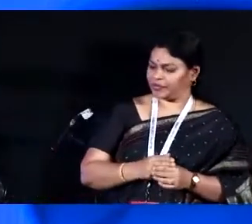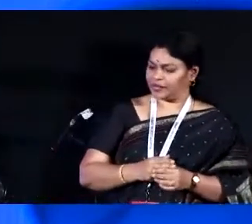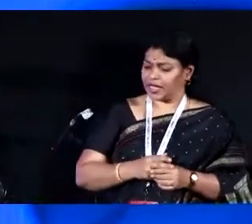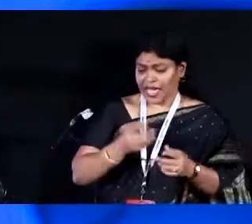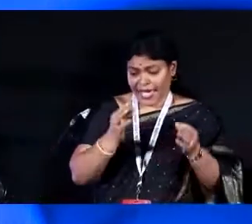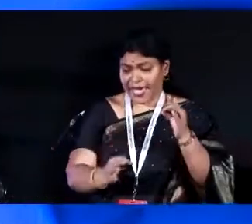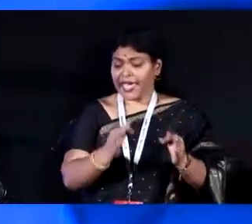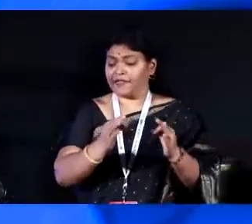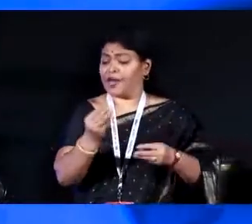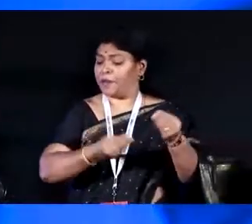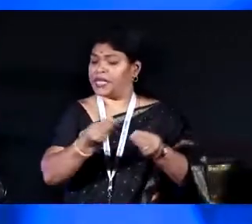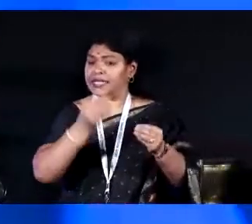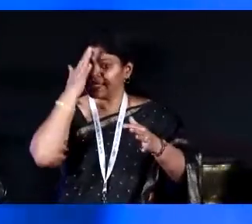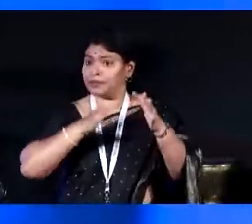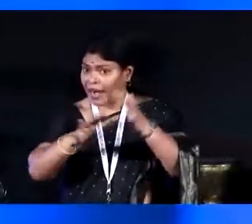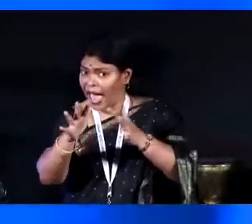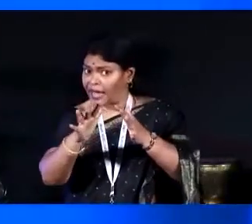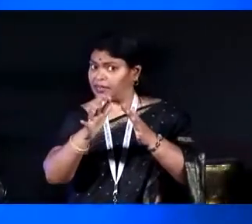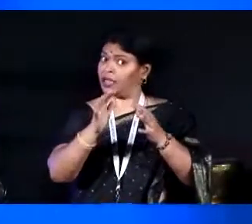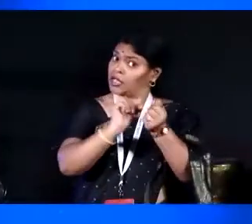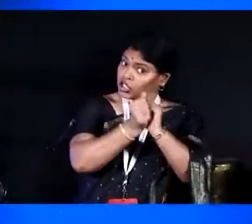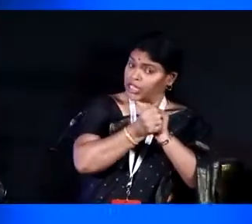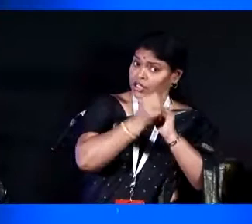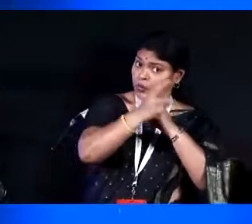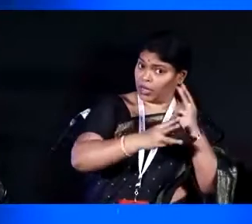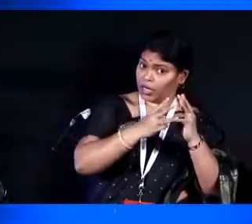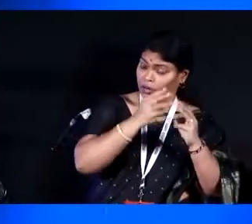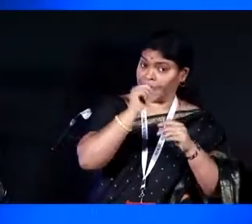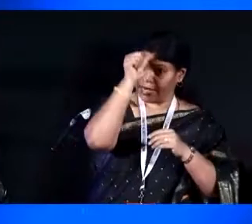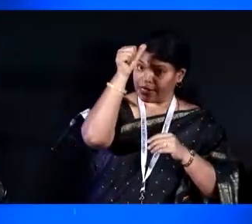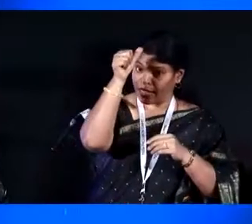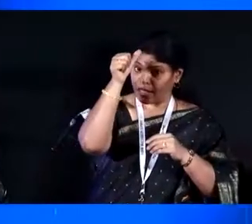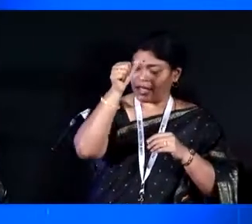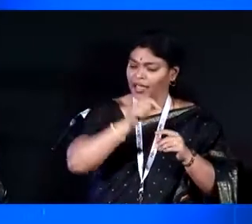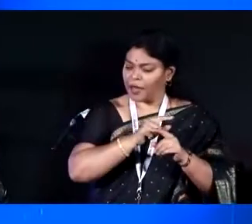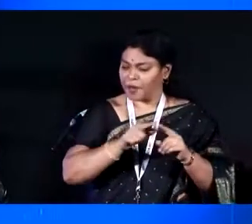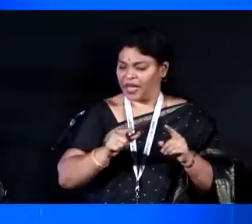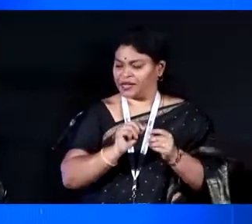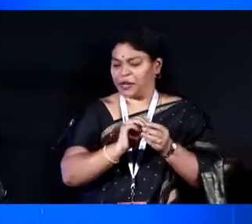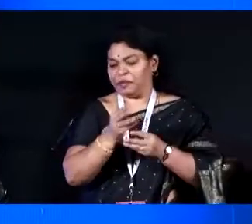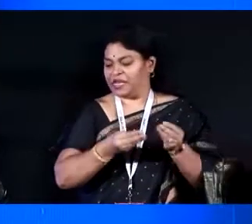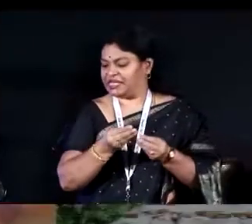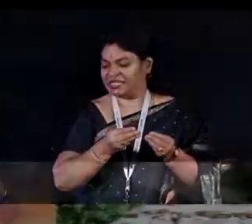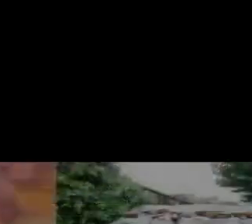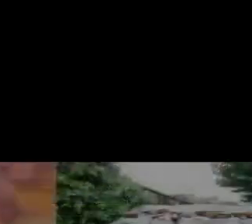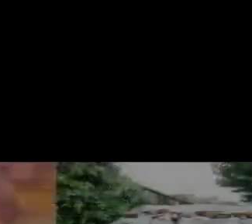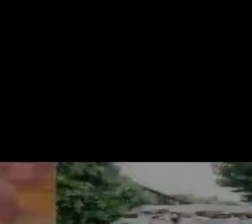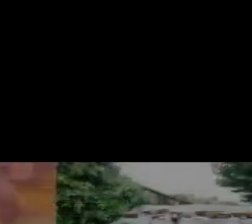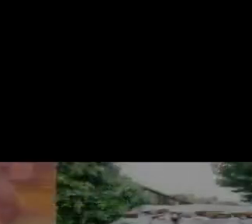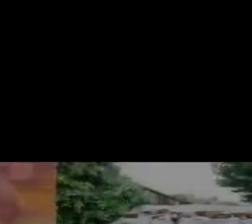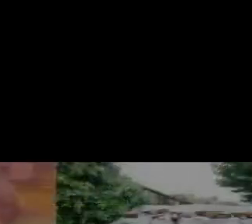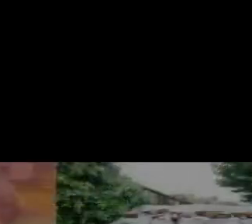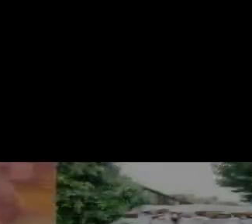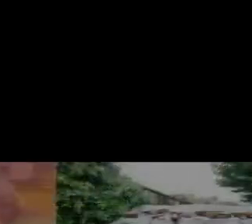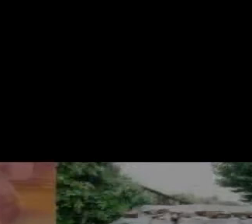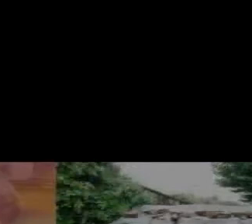Agar business plan banane se desh badal sakta, to business plan ho ne badali na diya hota aas se. How many of you are okay in Hindi? Otherwise